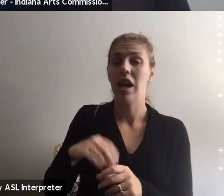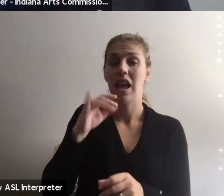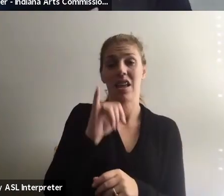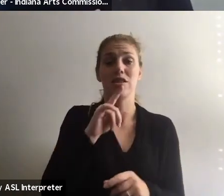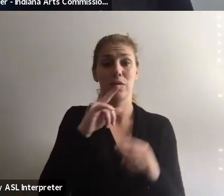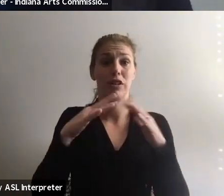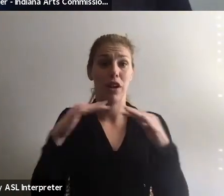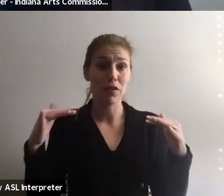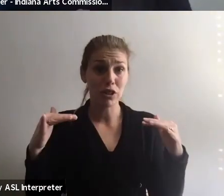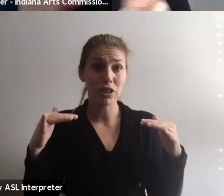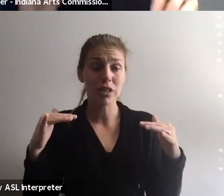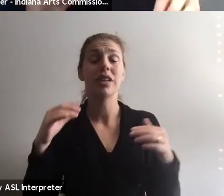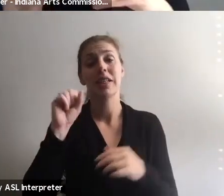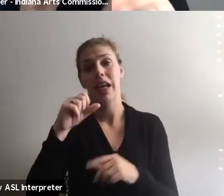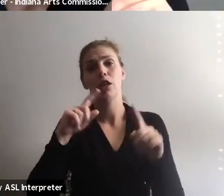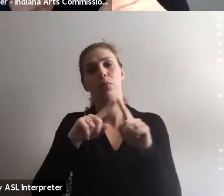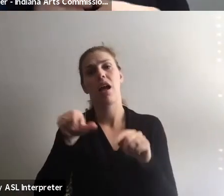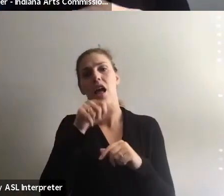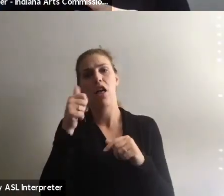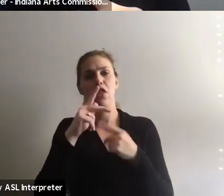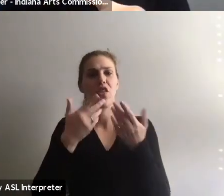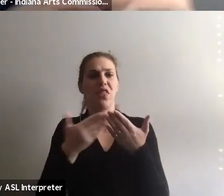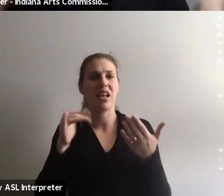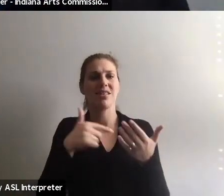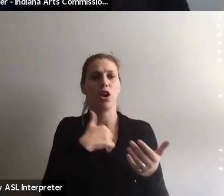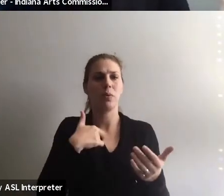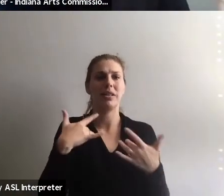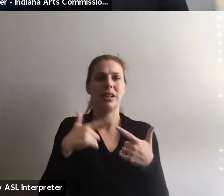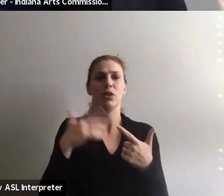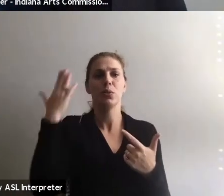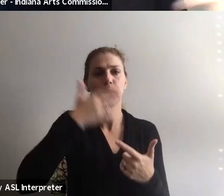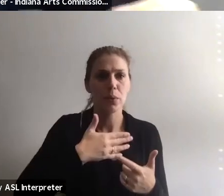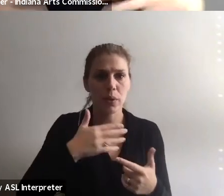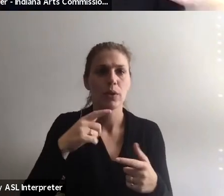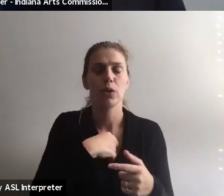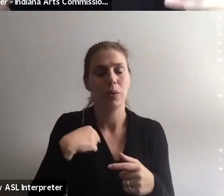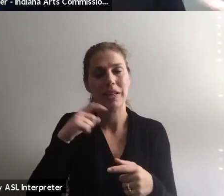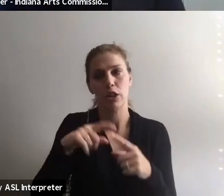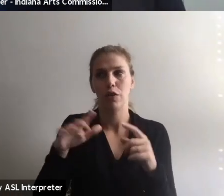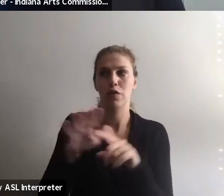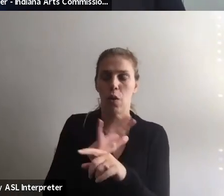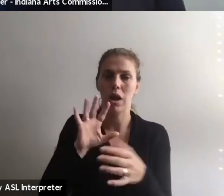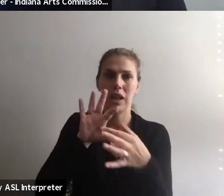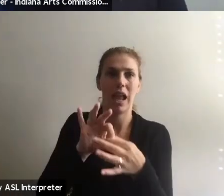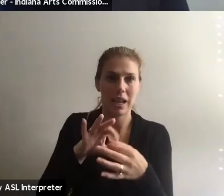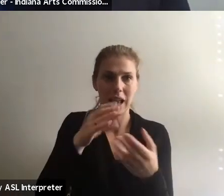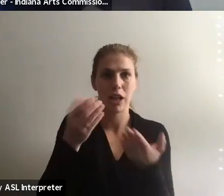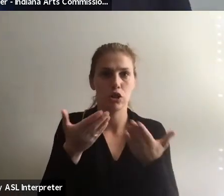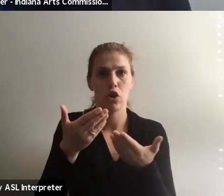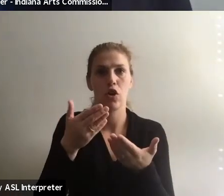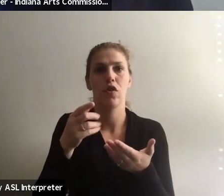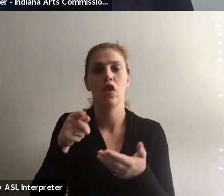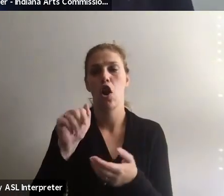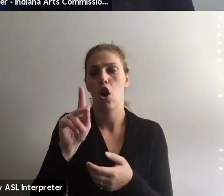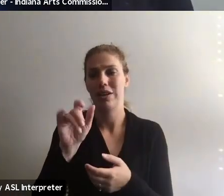diverse program, but there are other nuances that are important for us to fully connect with and serve artists well in